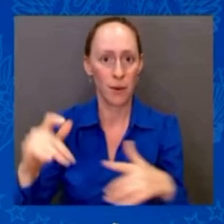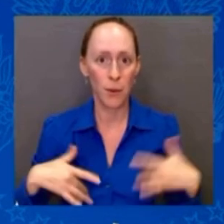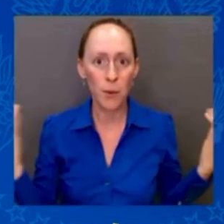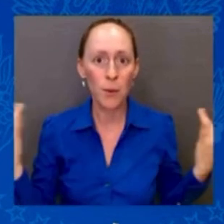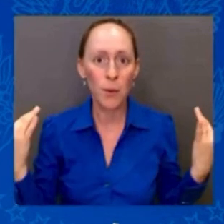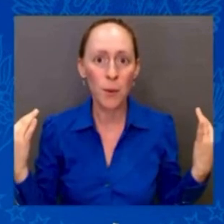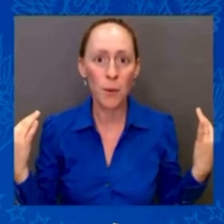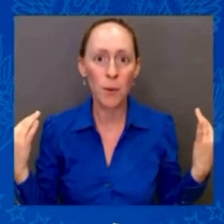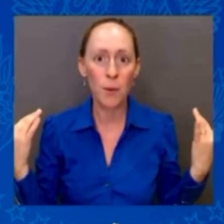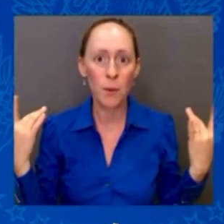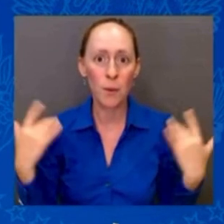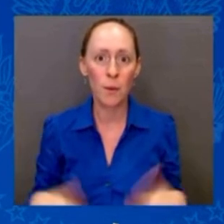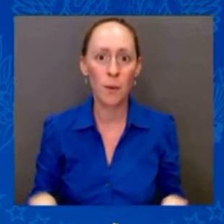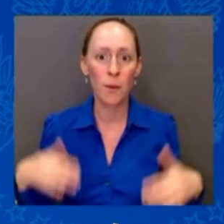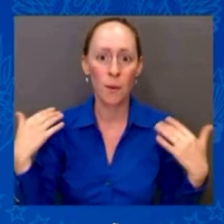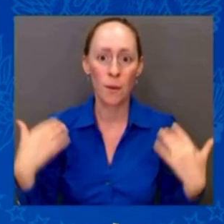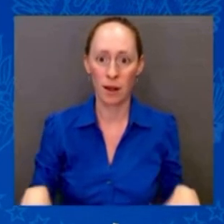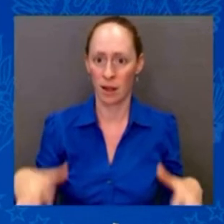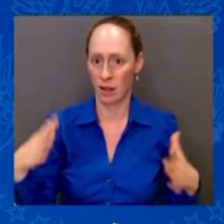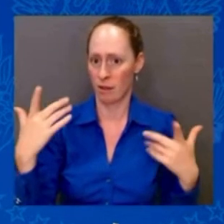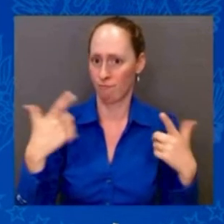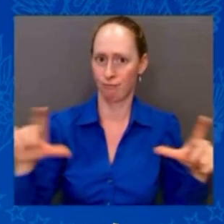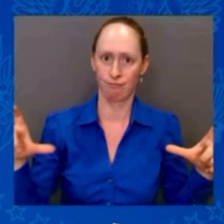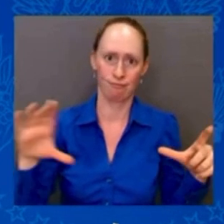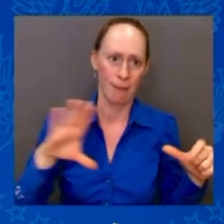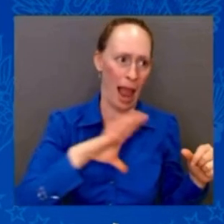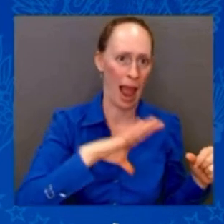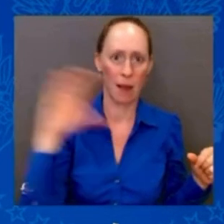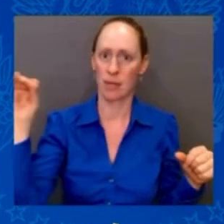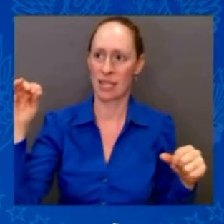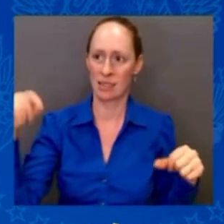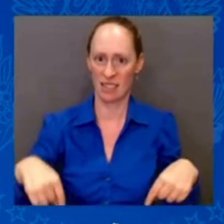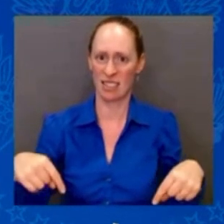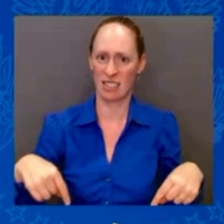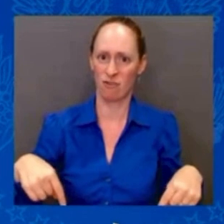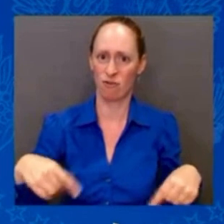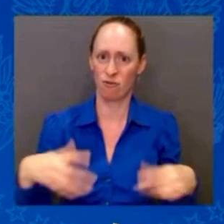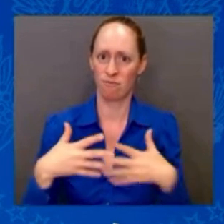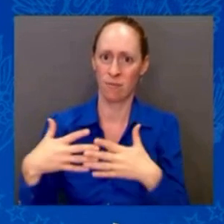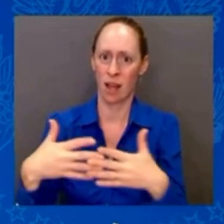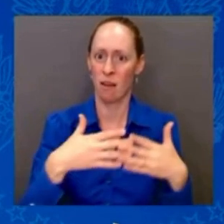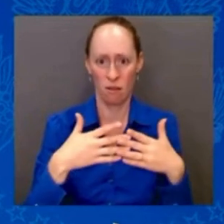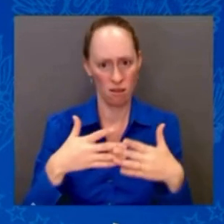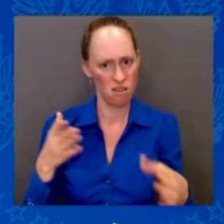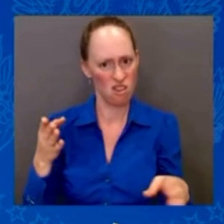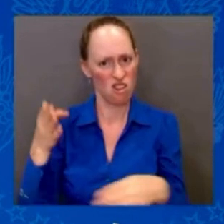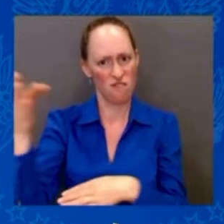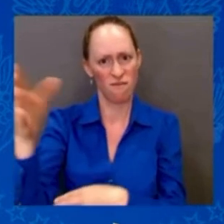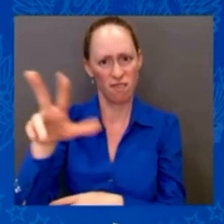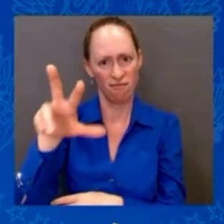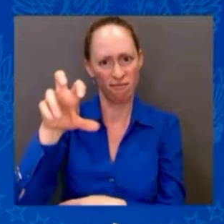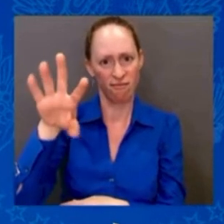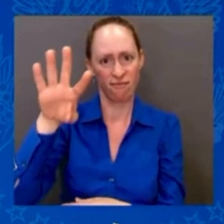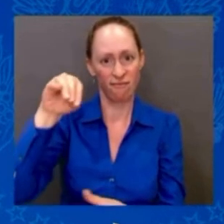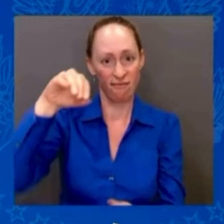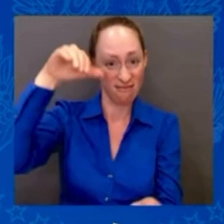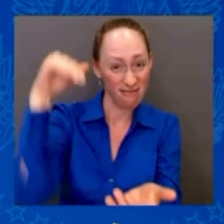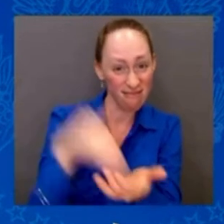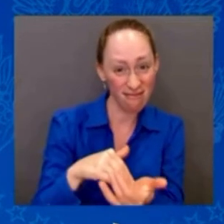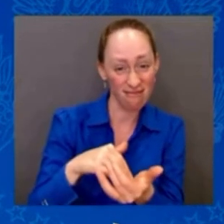340,000 workers. And thanks to that contract, those workers will see significant pay increases,